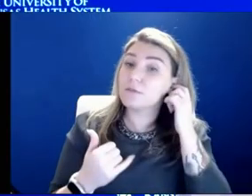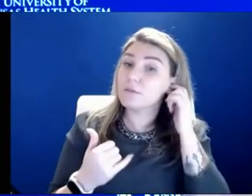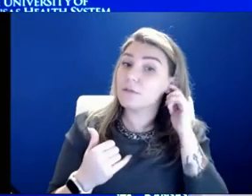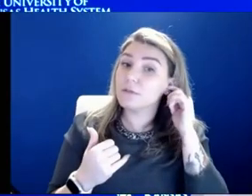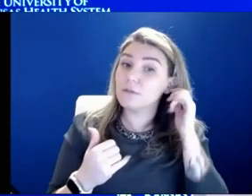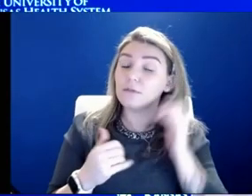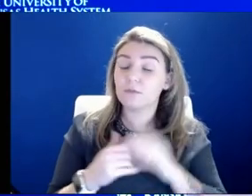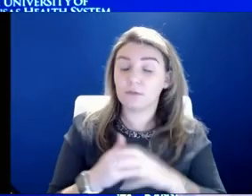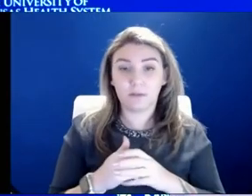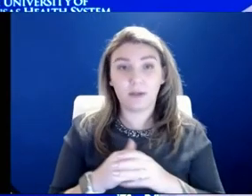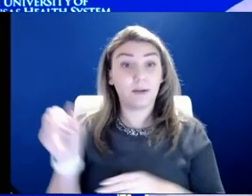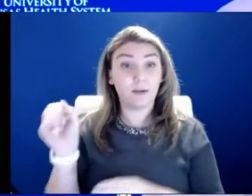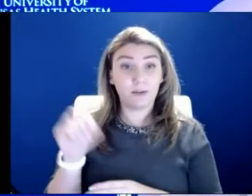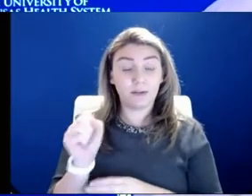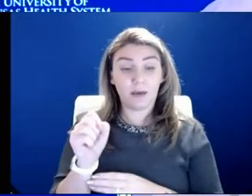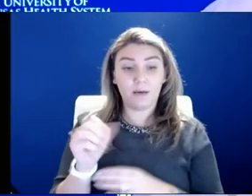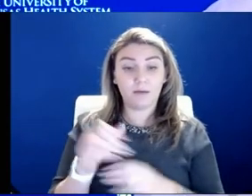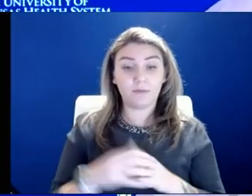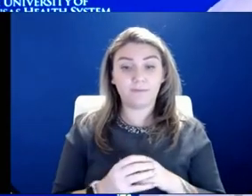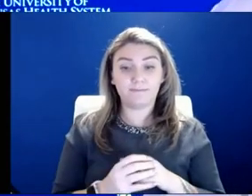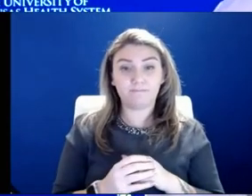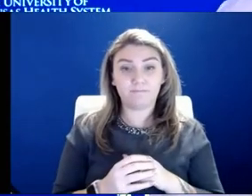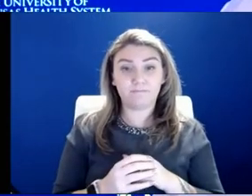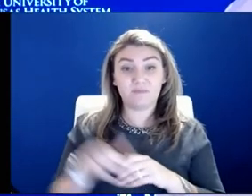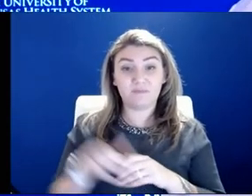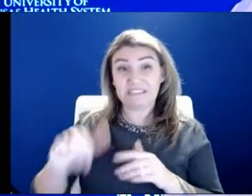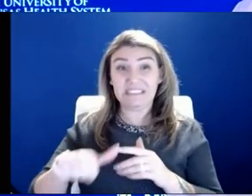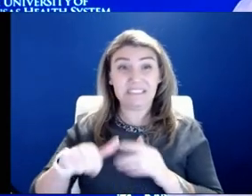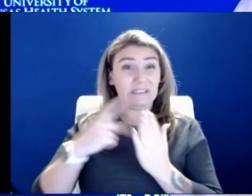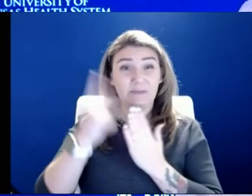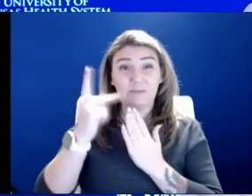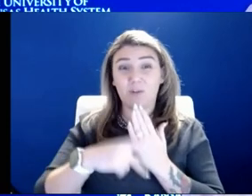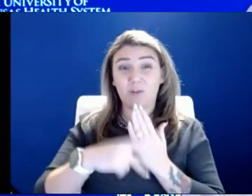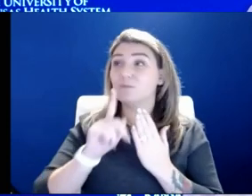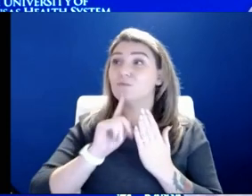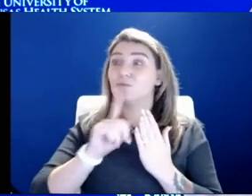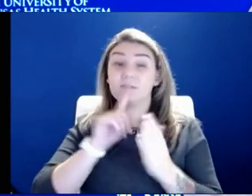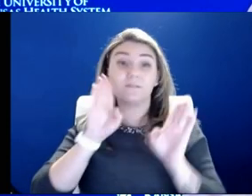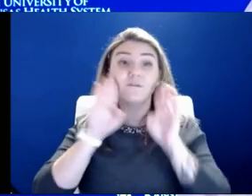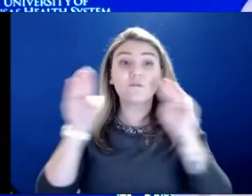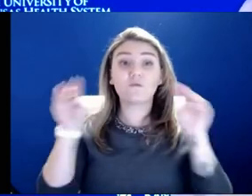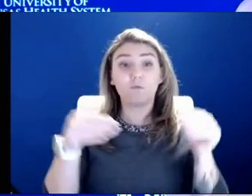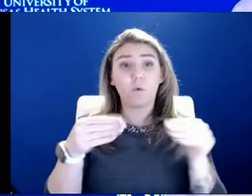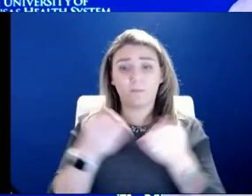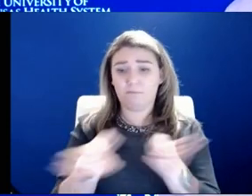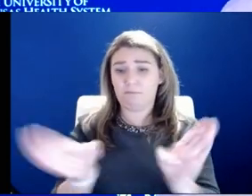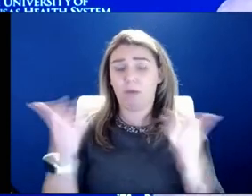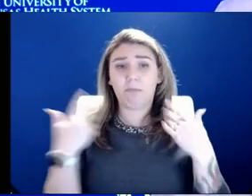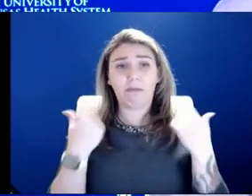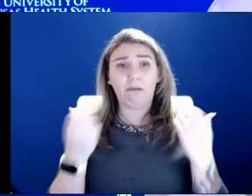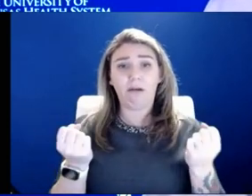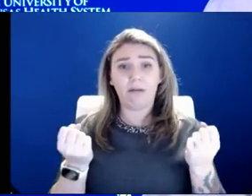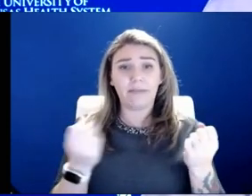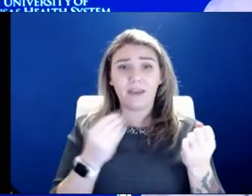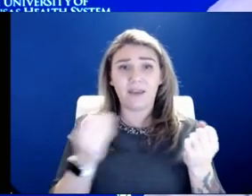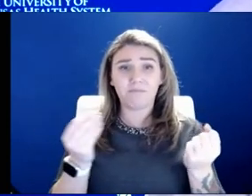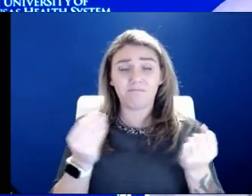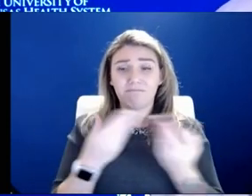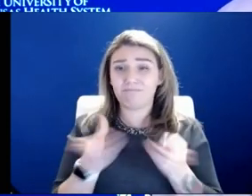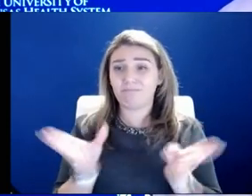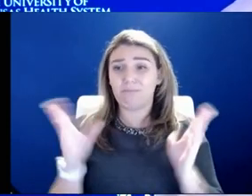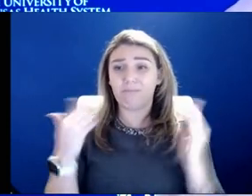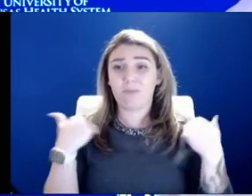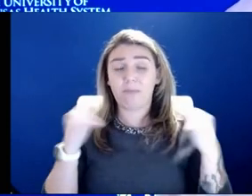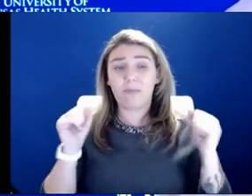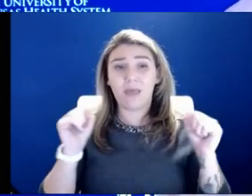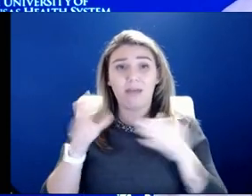I think this show really centered on public health, public health guidance and pillars